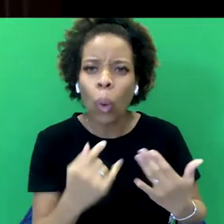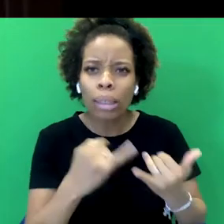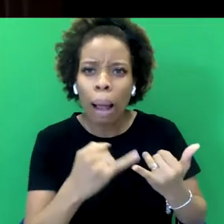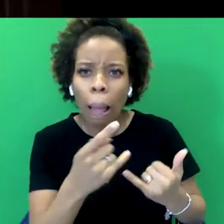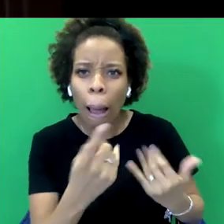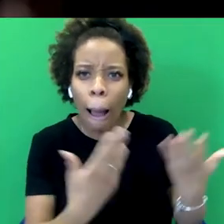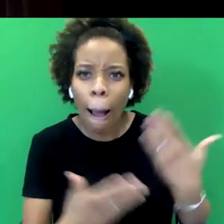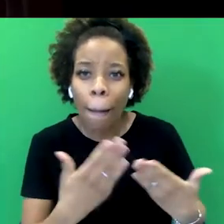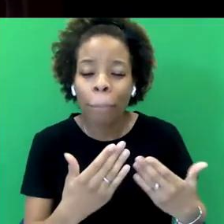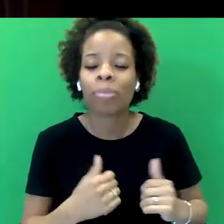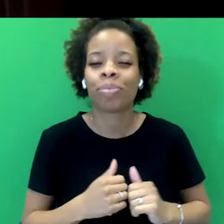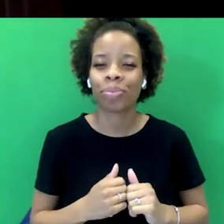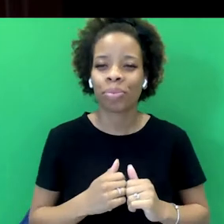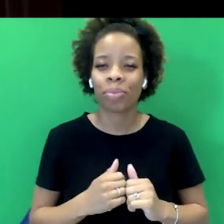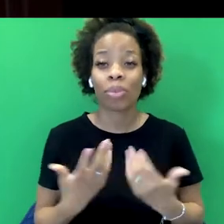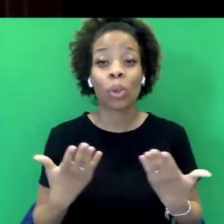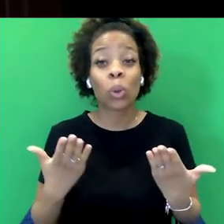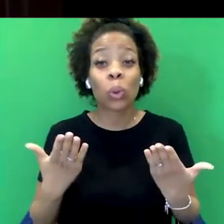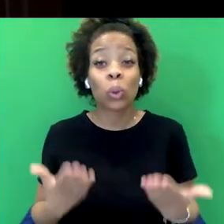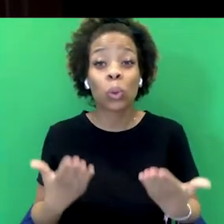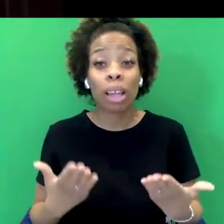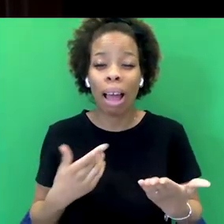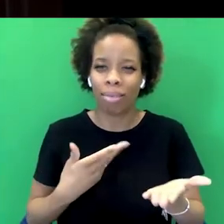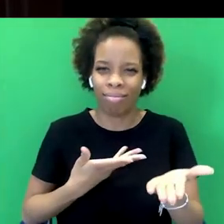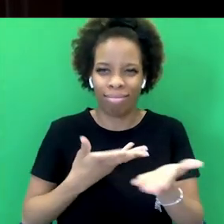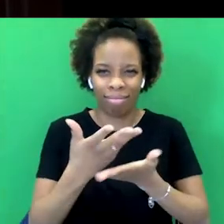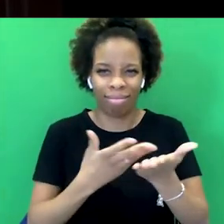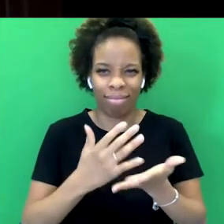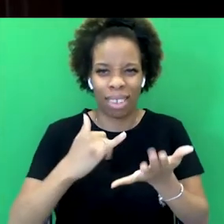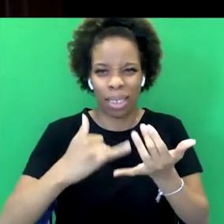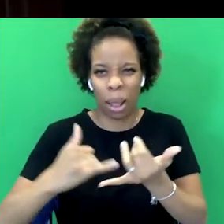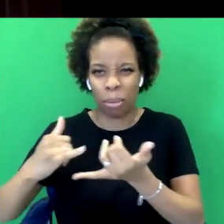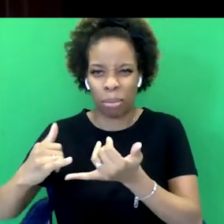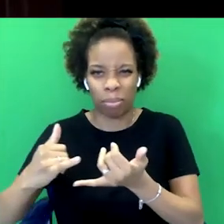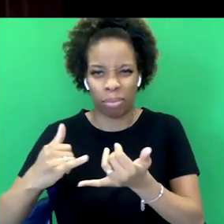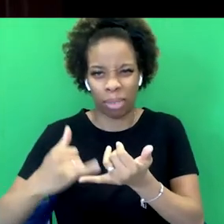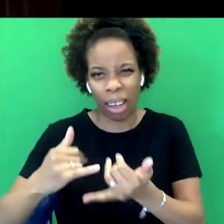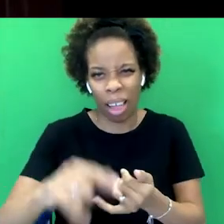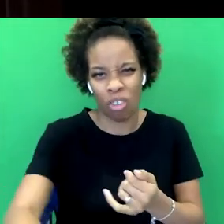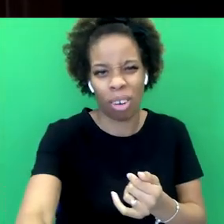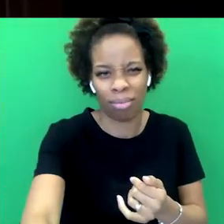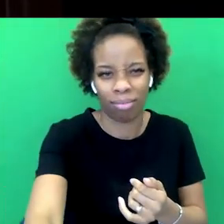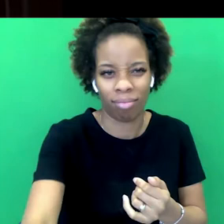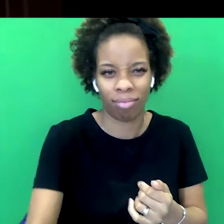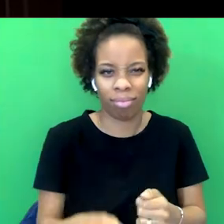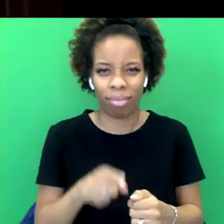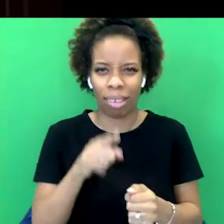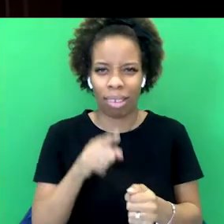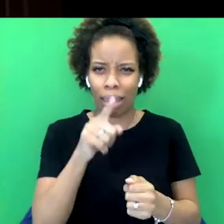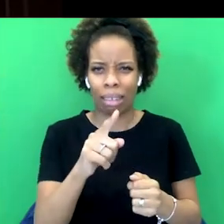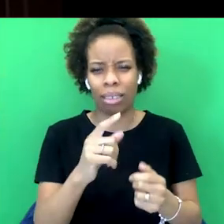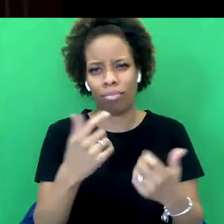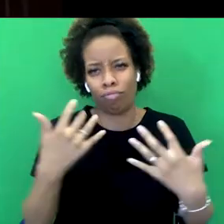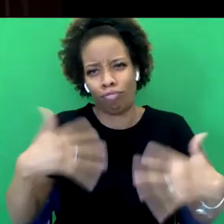So today we're going to be talking to Satnam Sangira or hearing from Satnam Sangira about his smash hit book Empire Land,